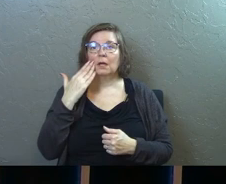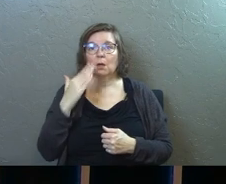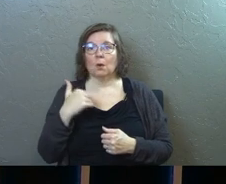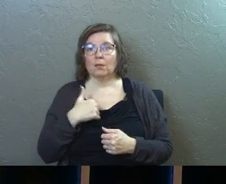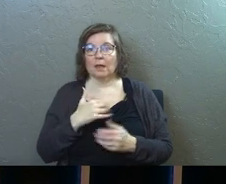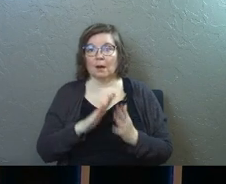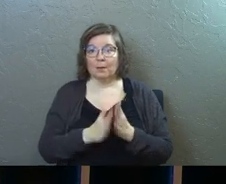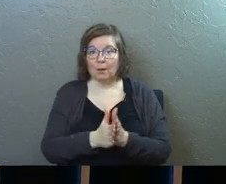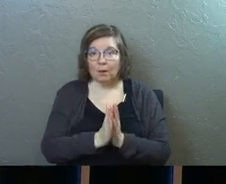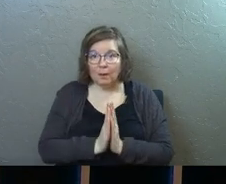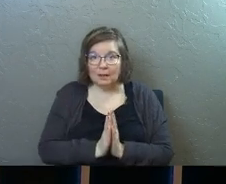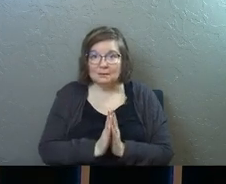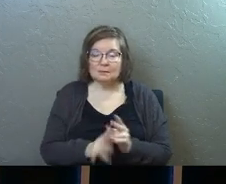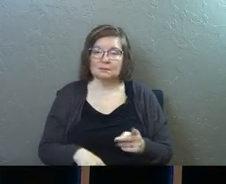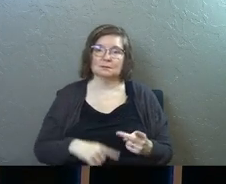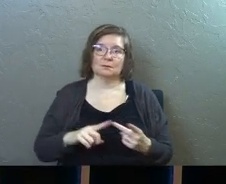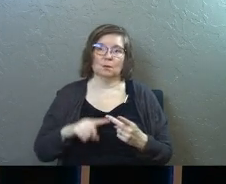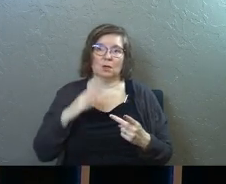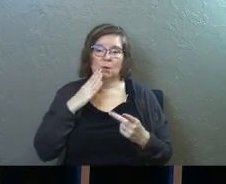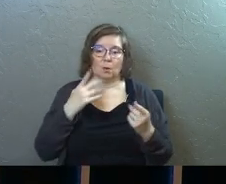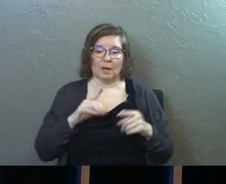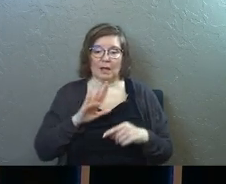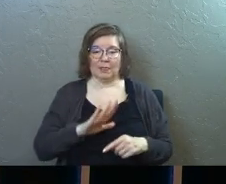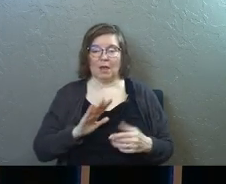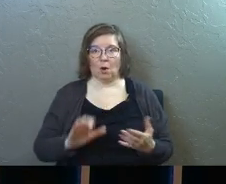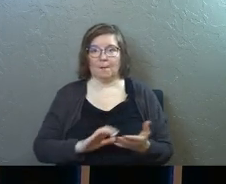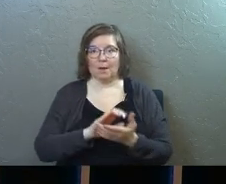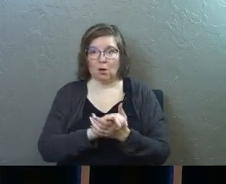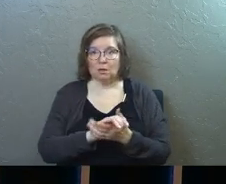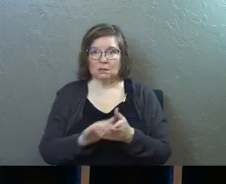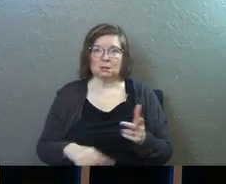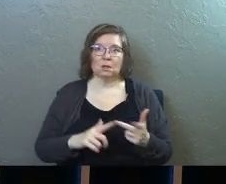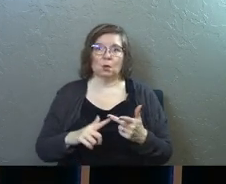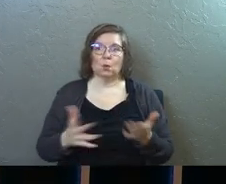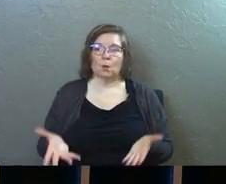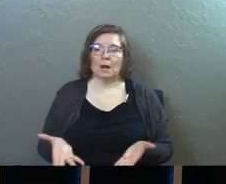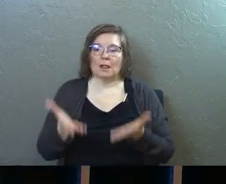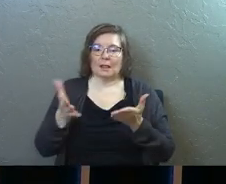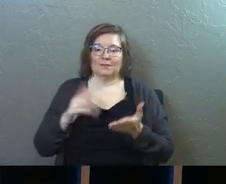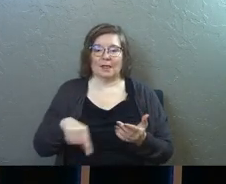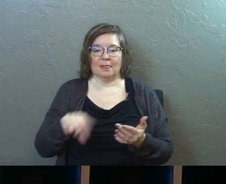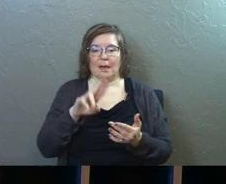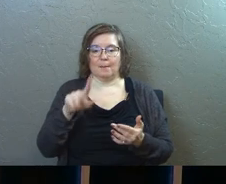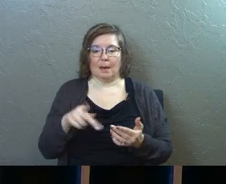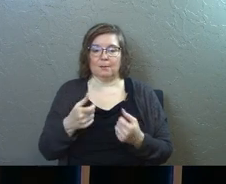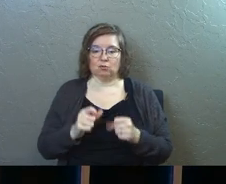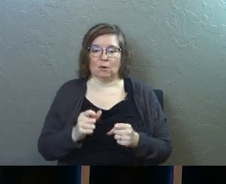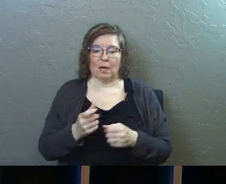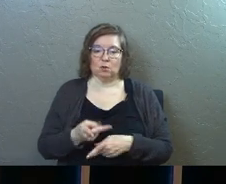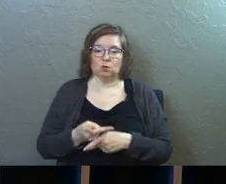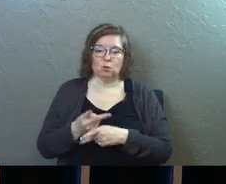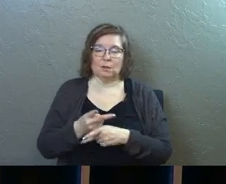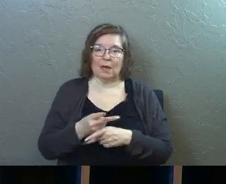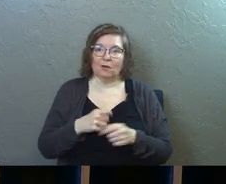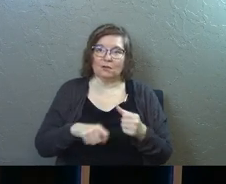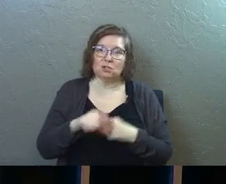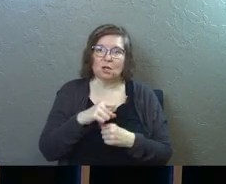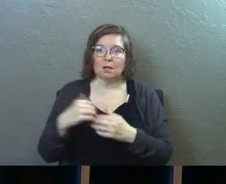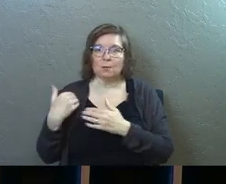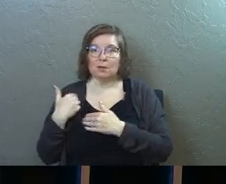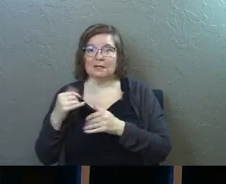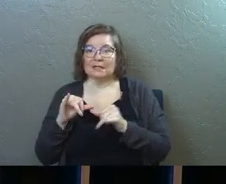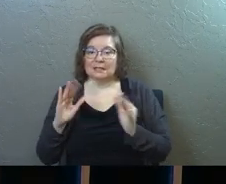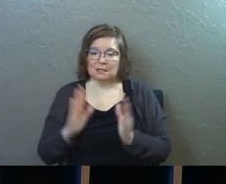know their prayer requests. We know what's going on in their marriage. We're lifting them up and trying to carry each other's burdens